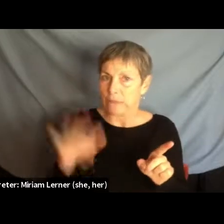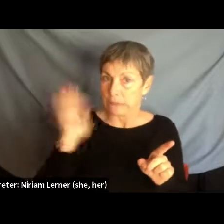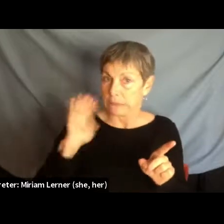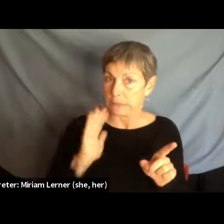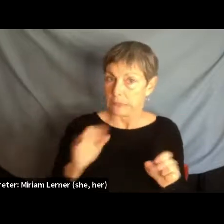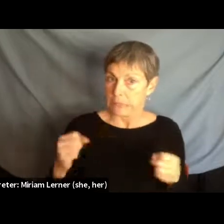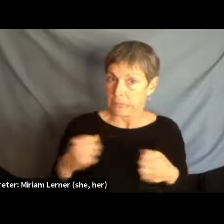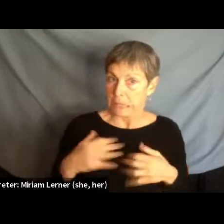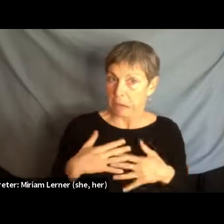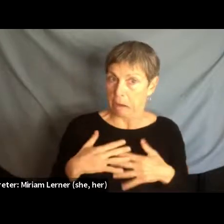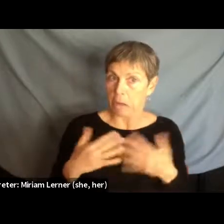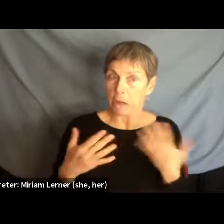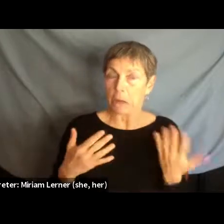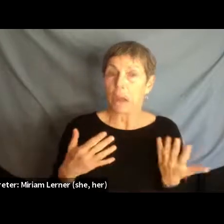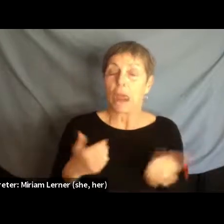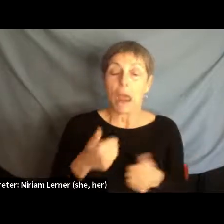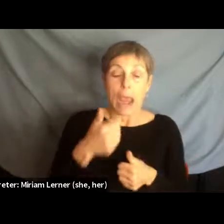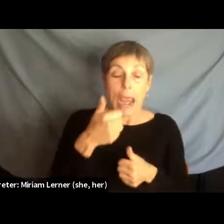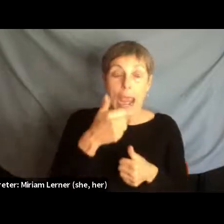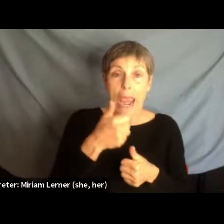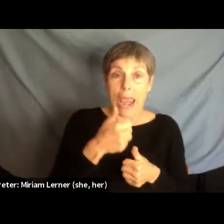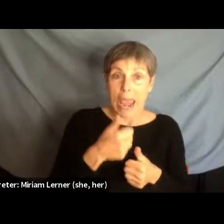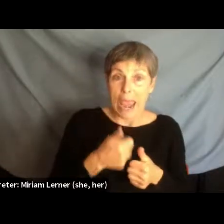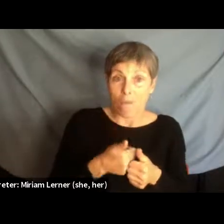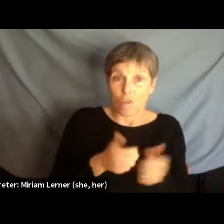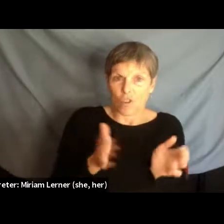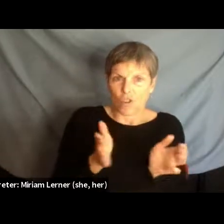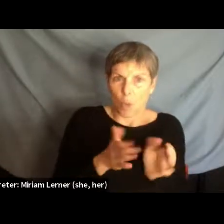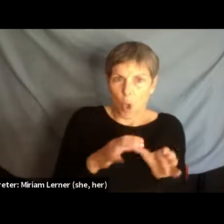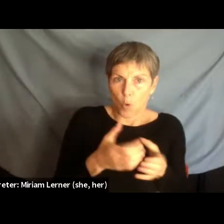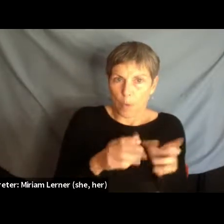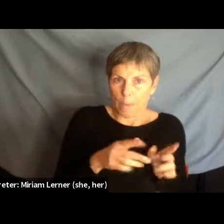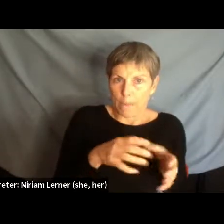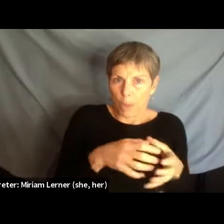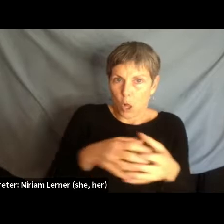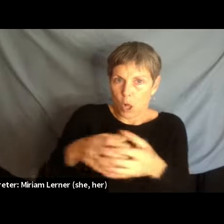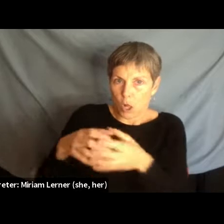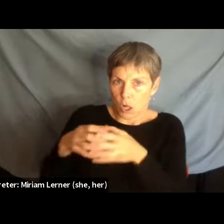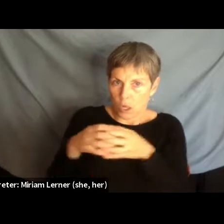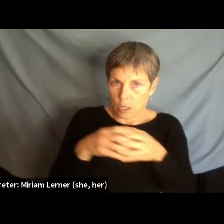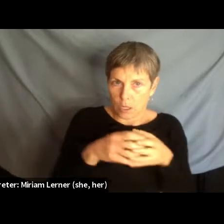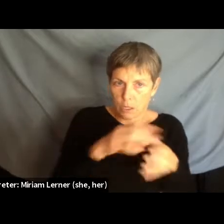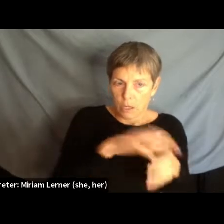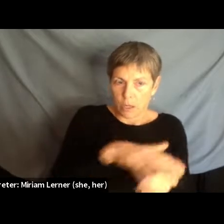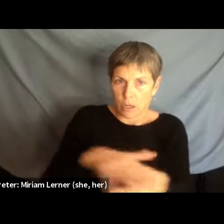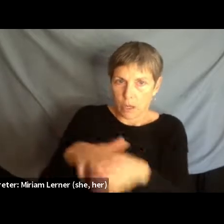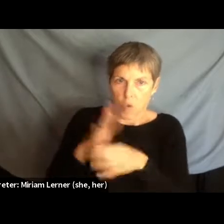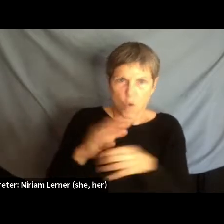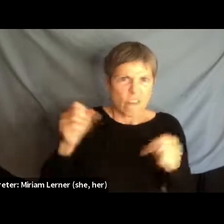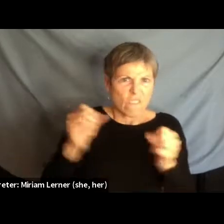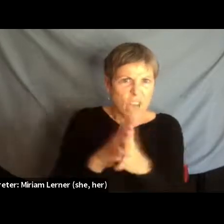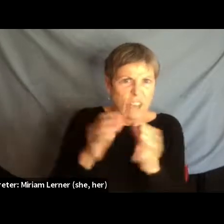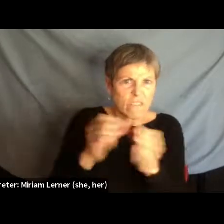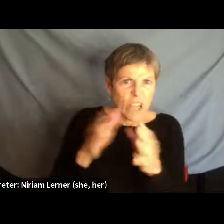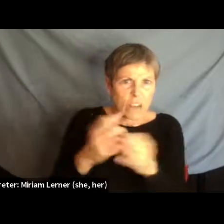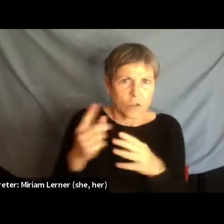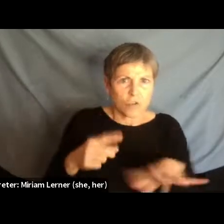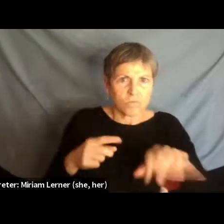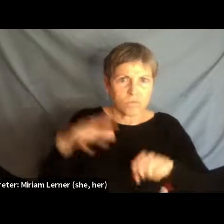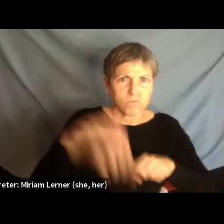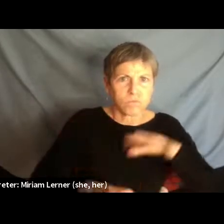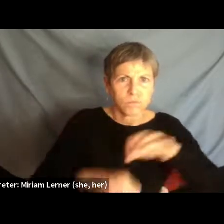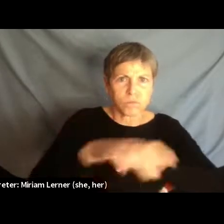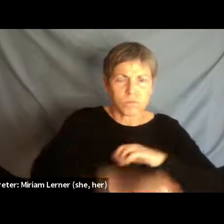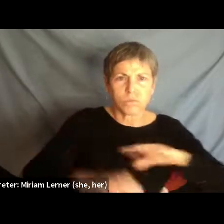little pocket or every small population that was on the continent was going to fight to get their own slice